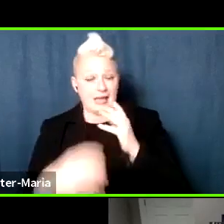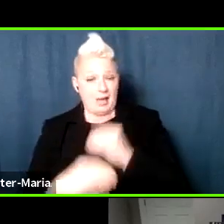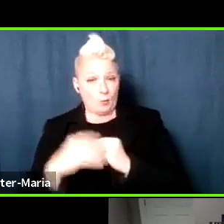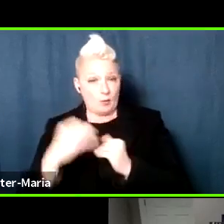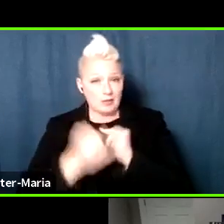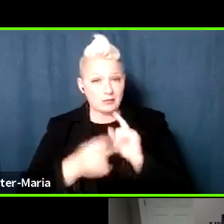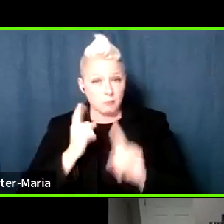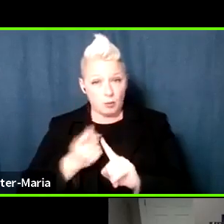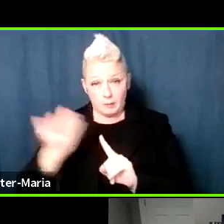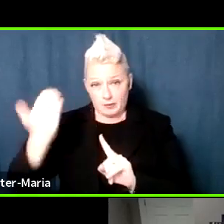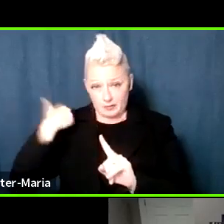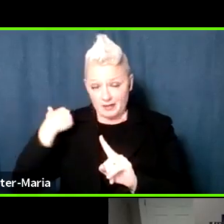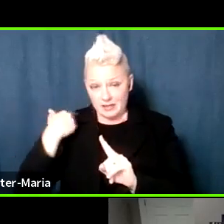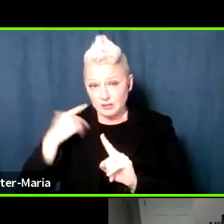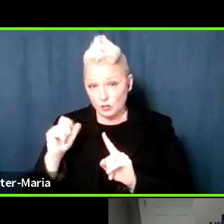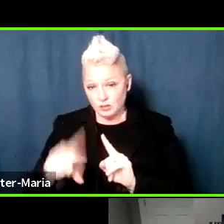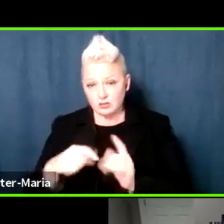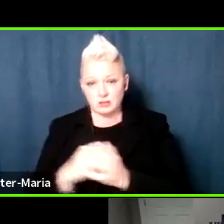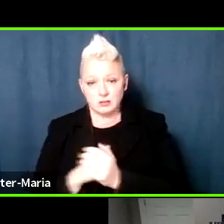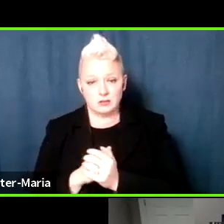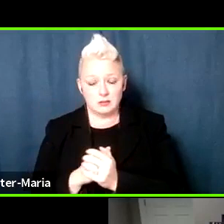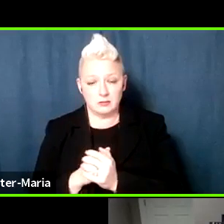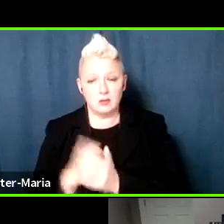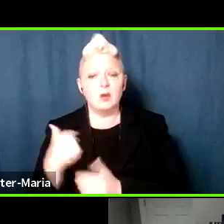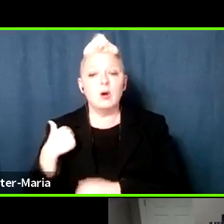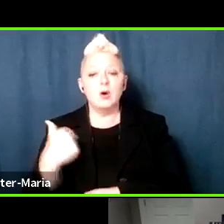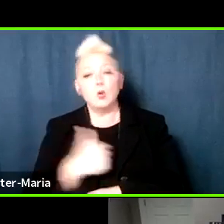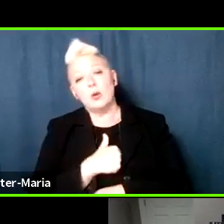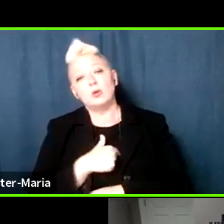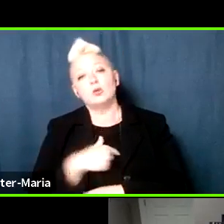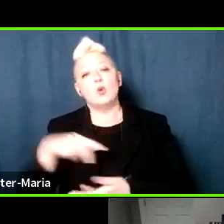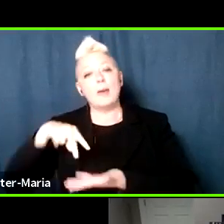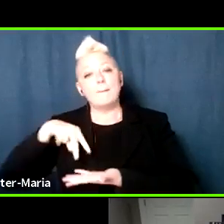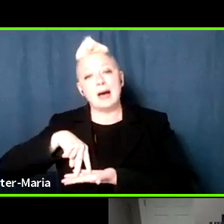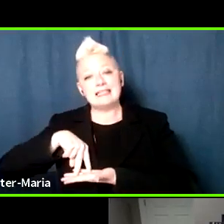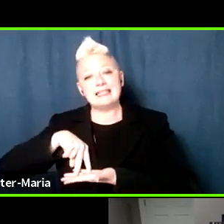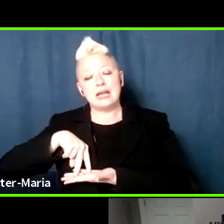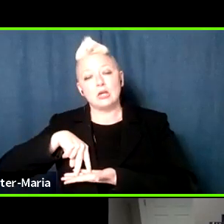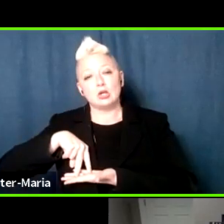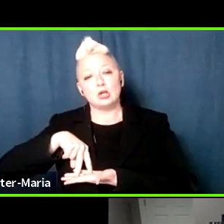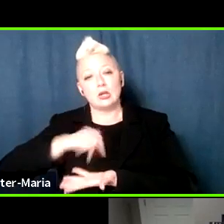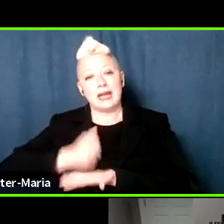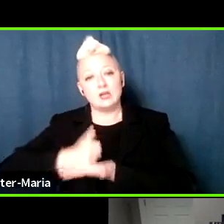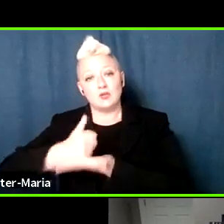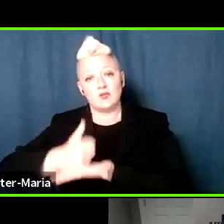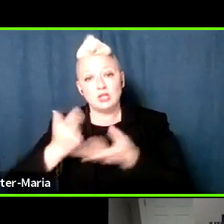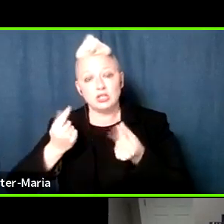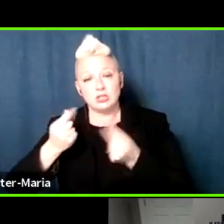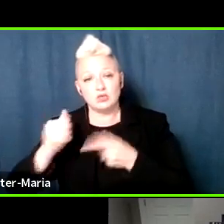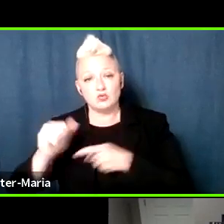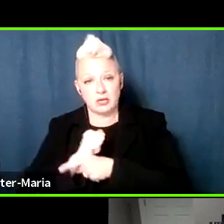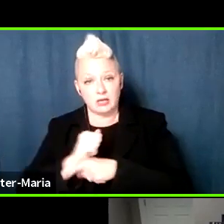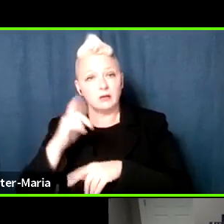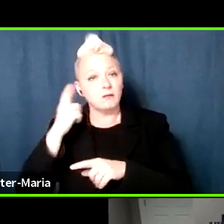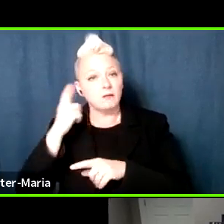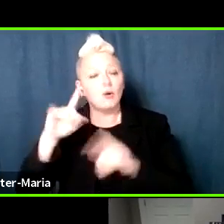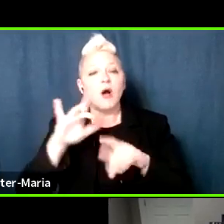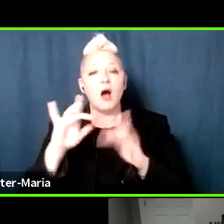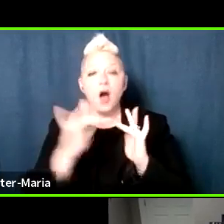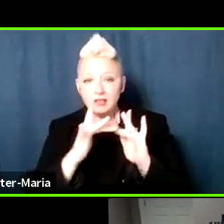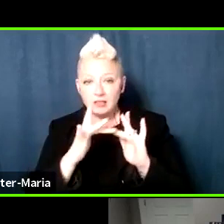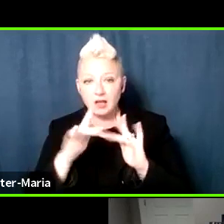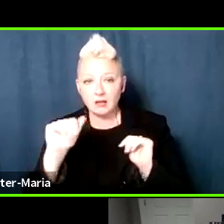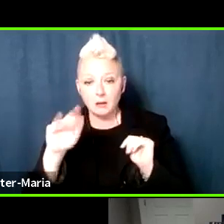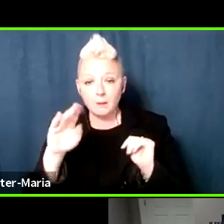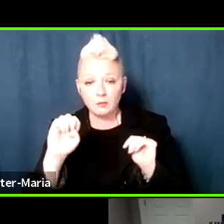about the previous question you had, we're going to be doing a bystander intervention training workshop later this fall on online abuse. So to that